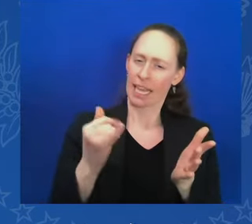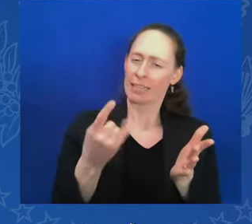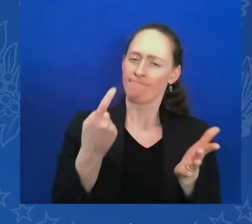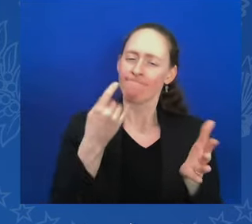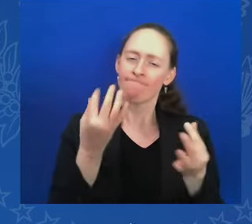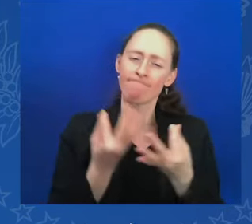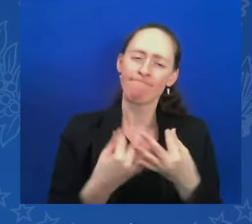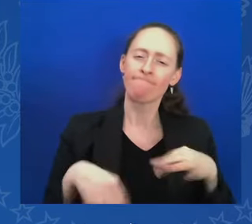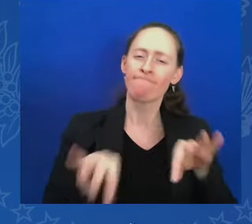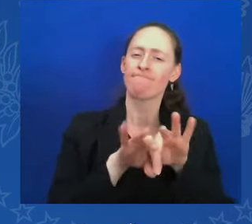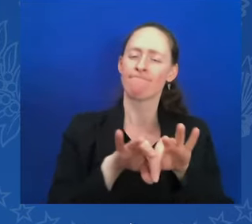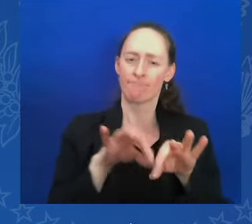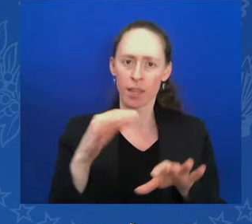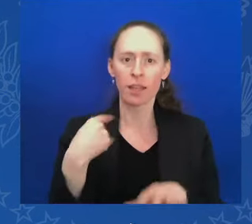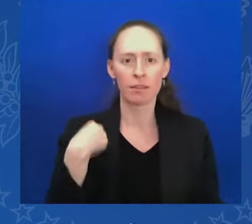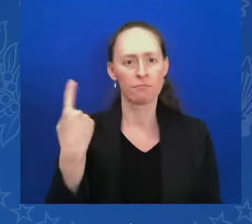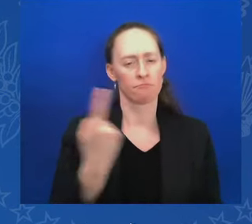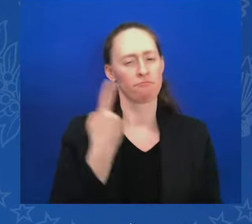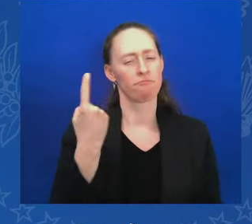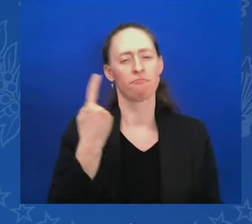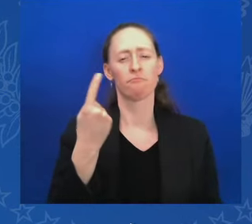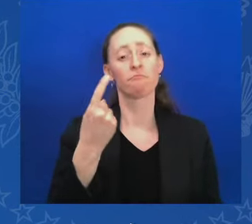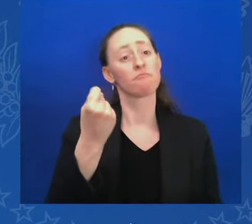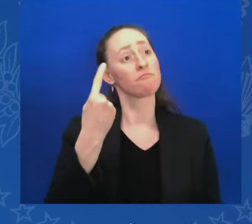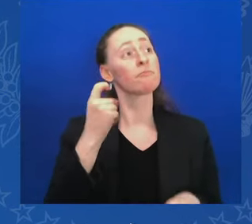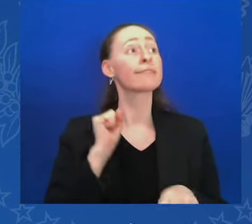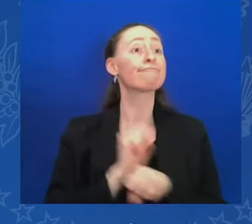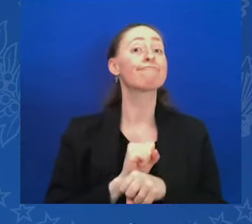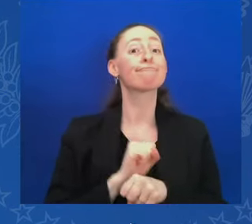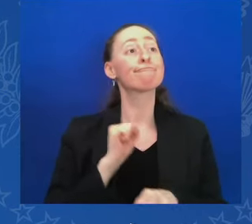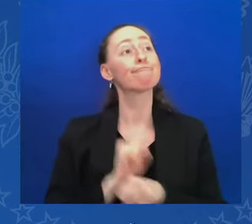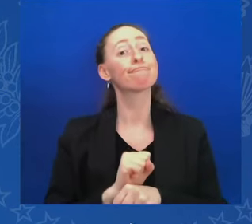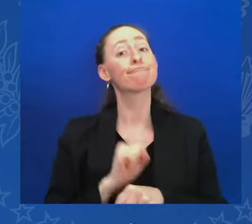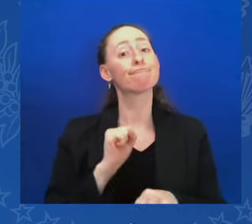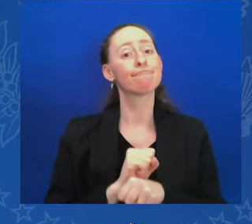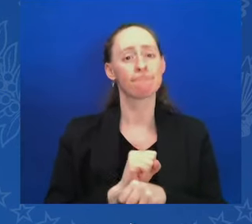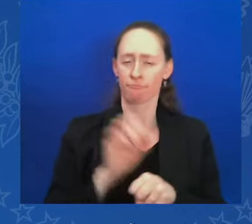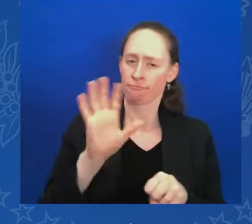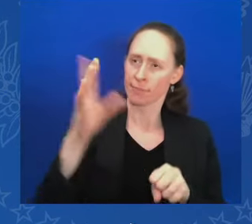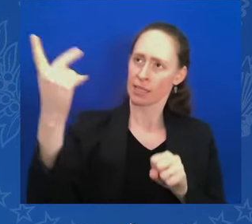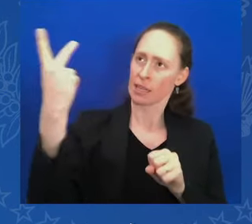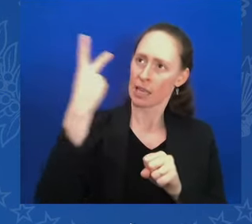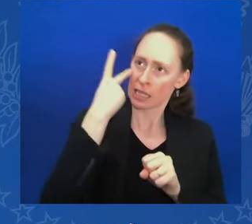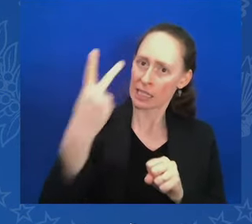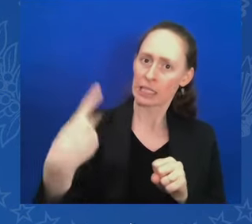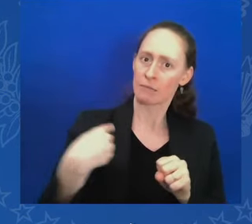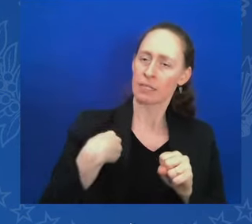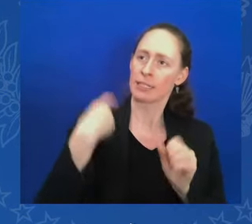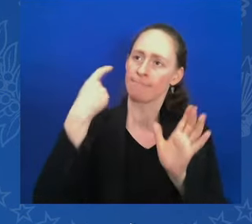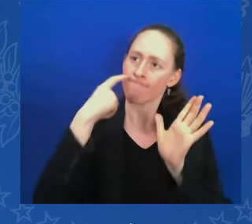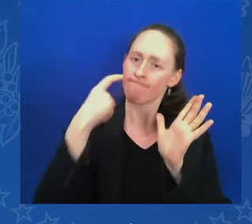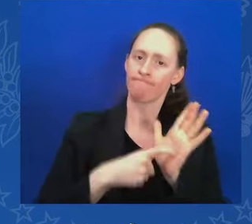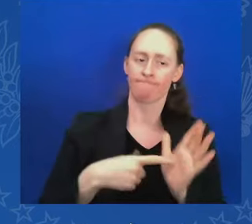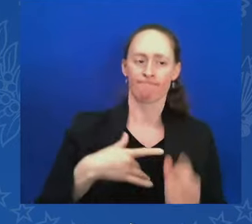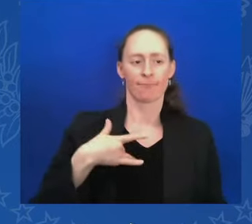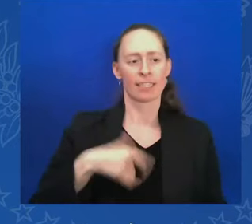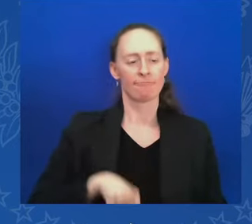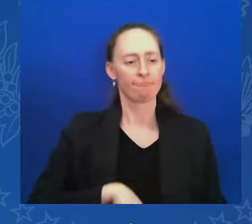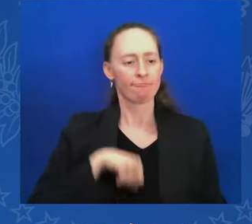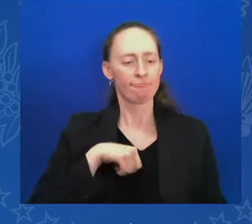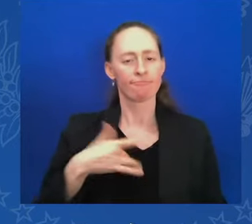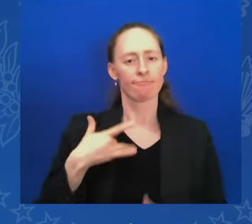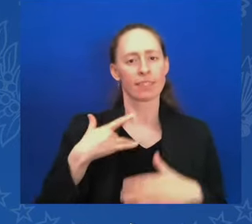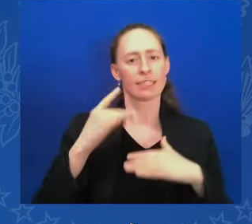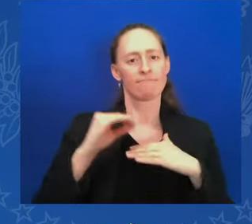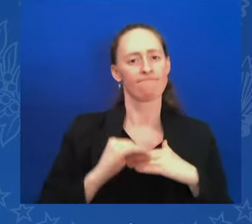treating everyone with dignity, no matter who they are. Working hard, dreaming big, never forgetting where you come from, and always holding